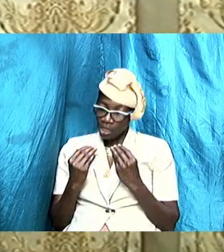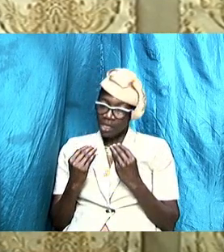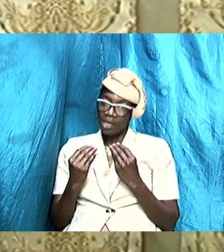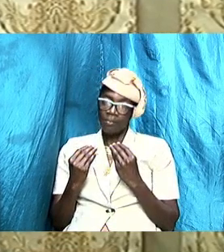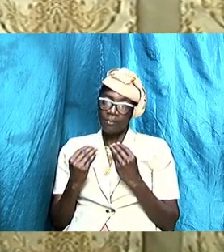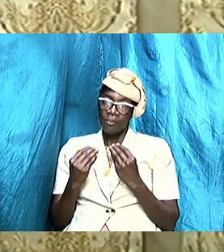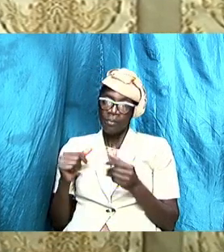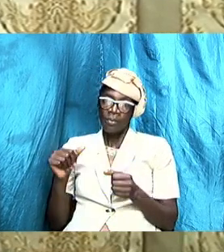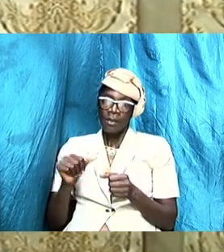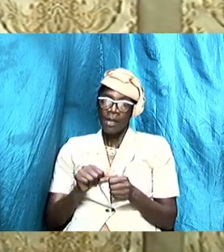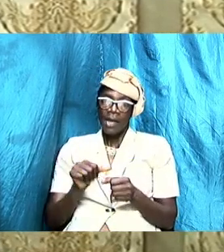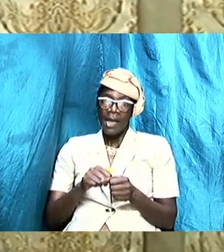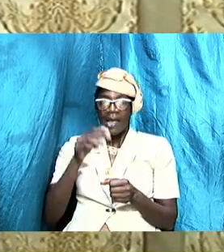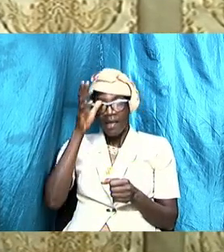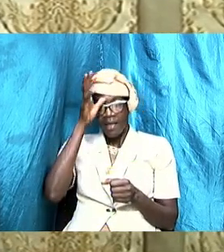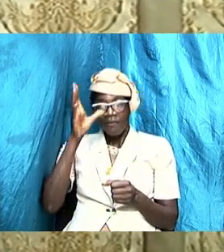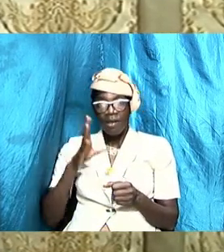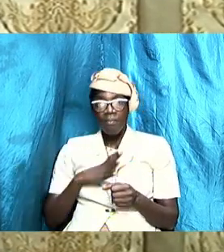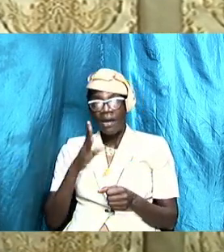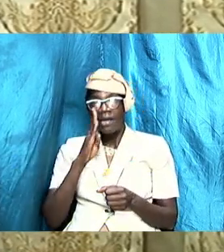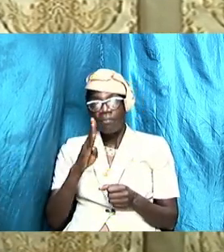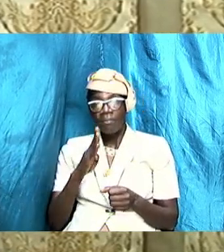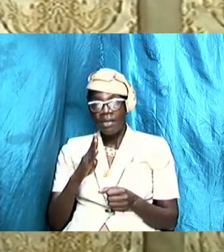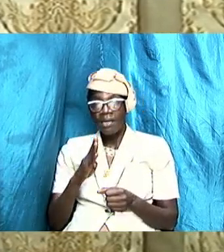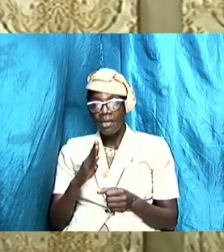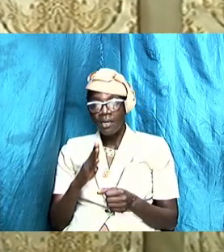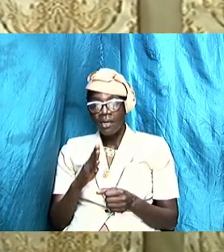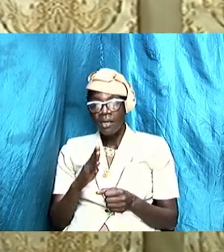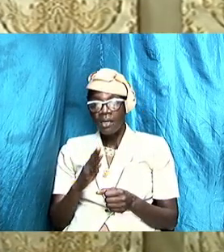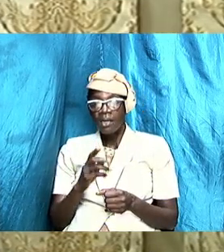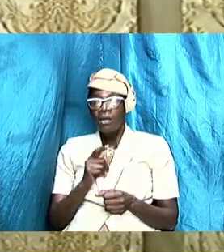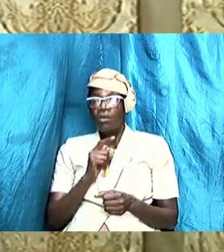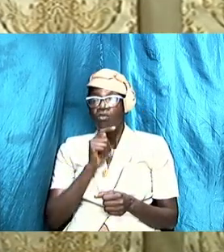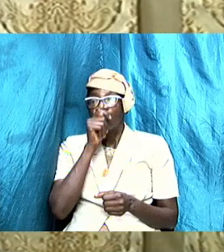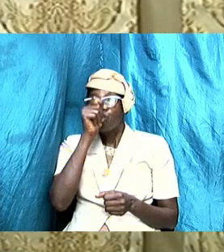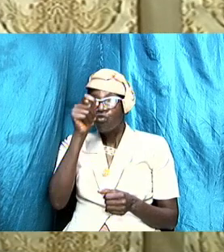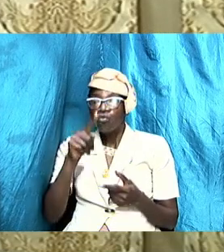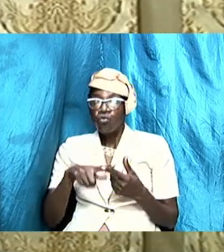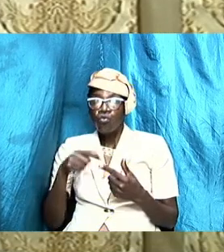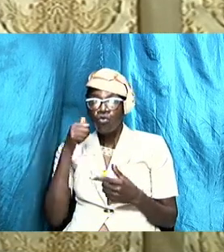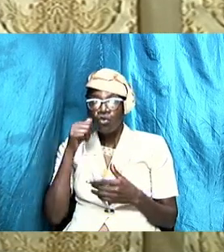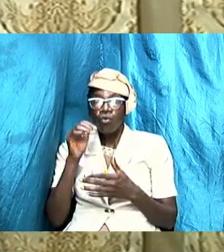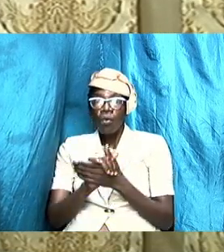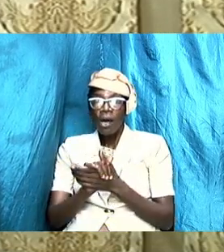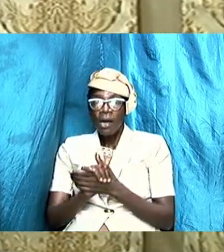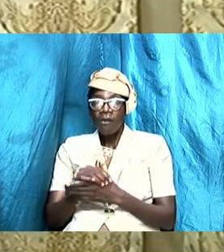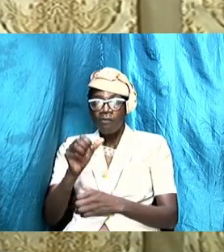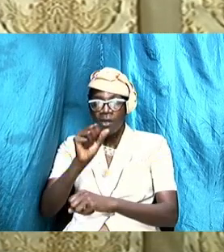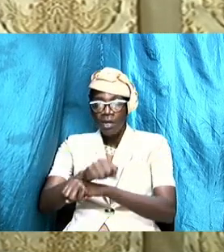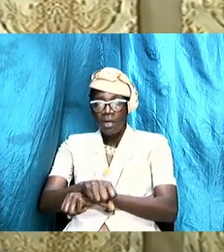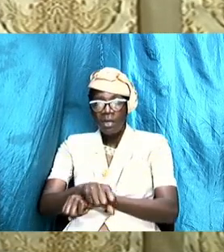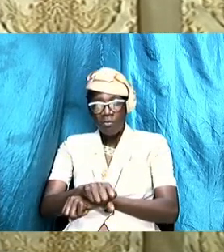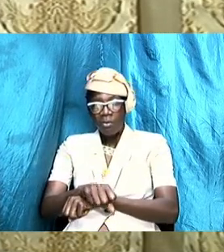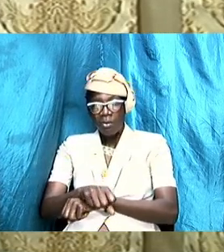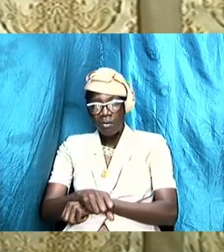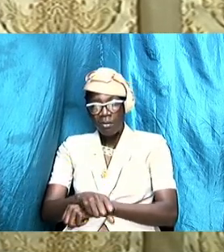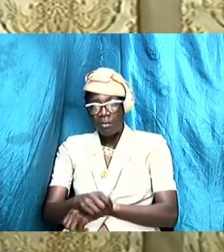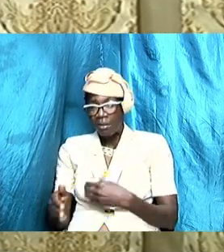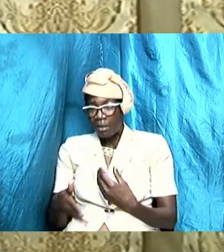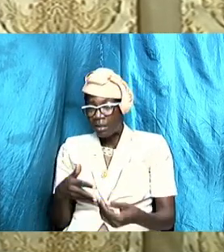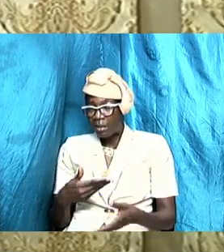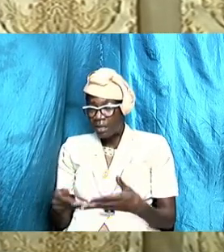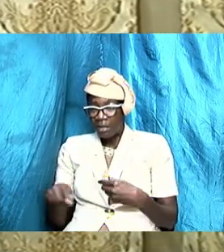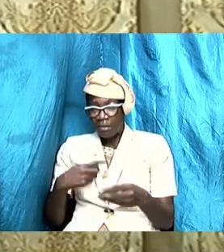so every man must be honest with their wives as they work out the matters relating to their